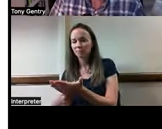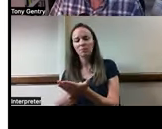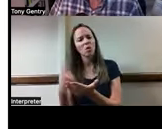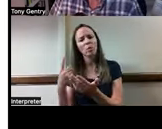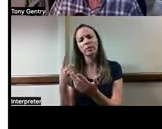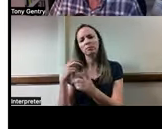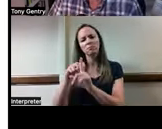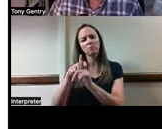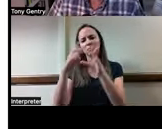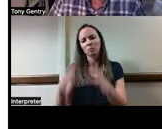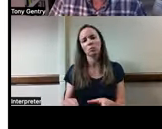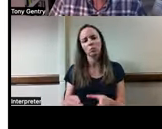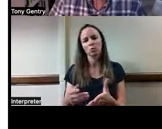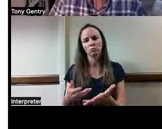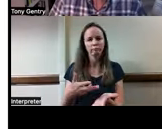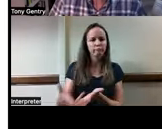around this kind of thing.